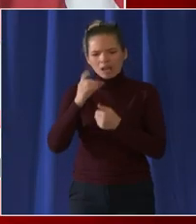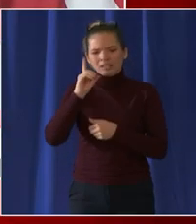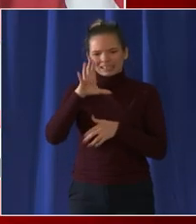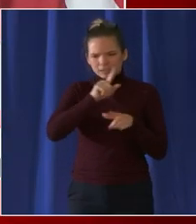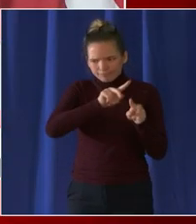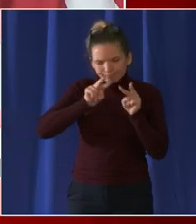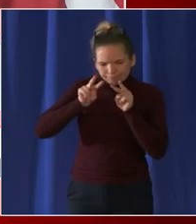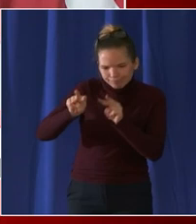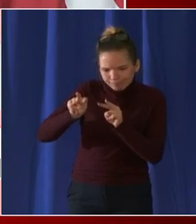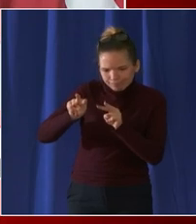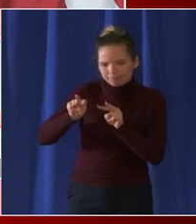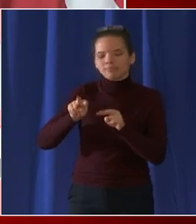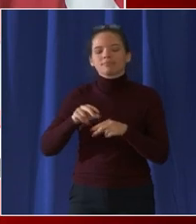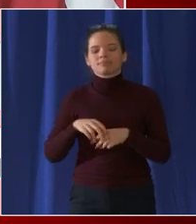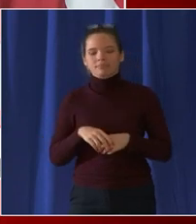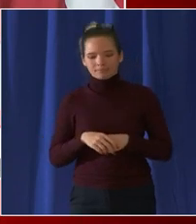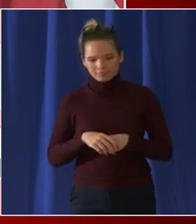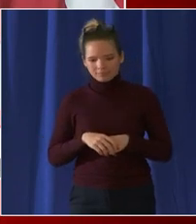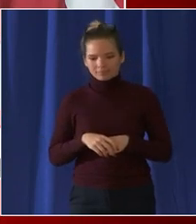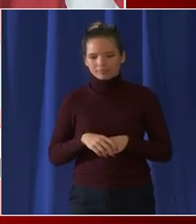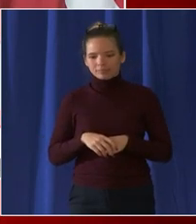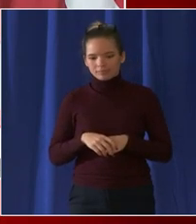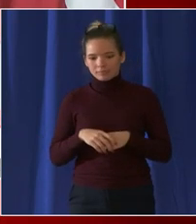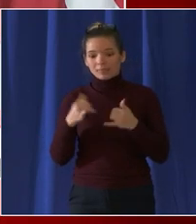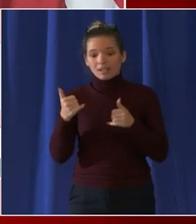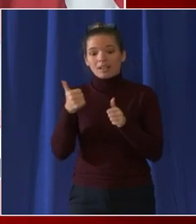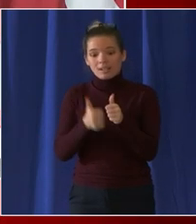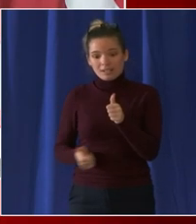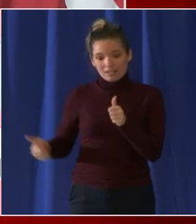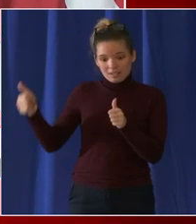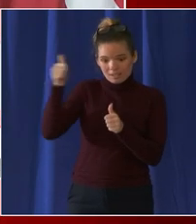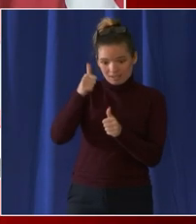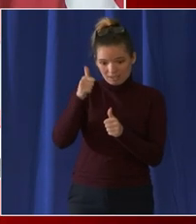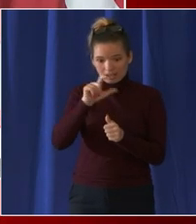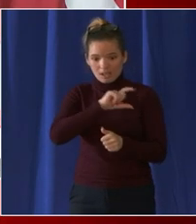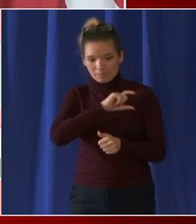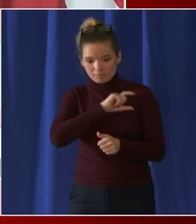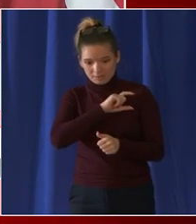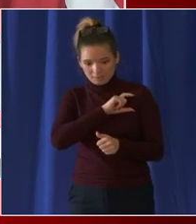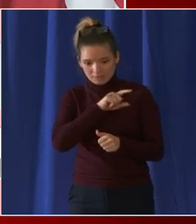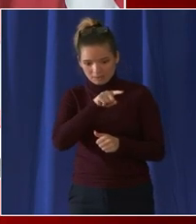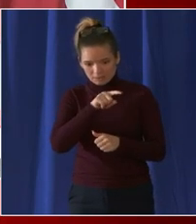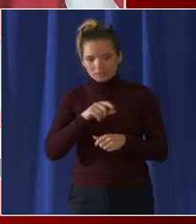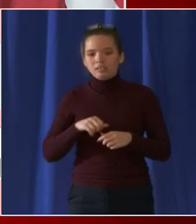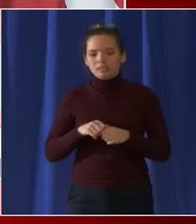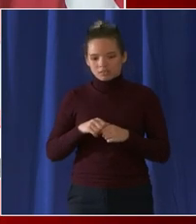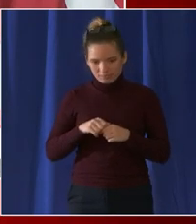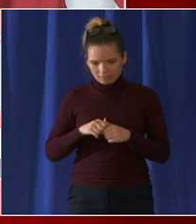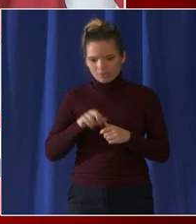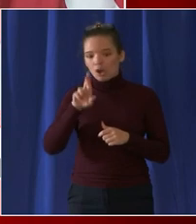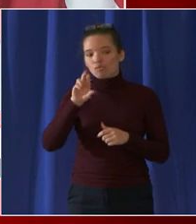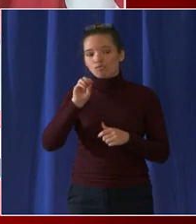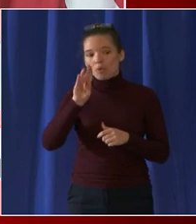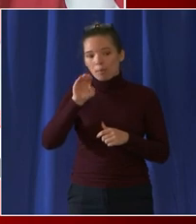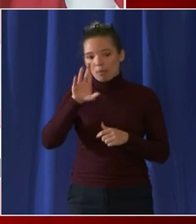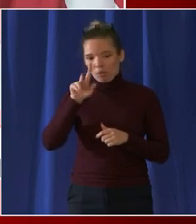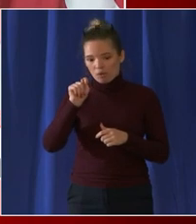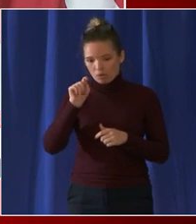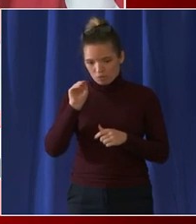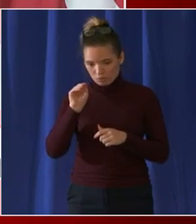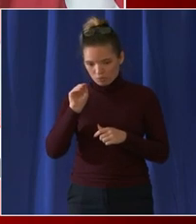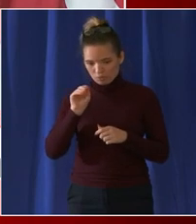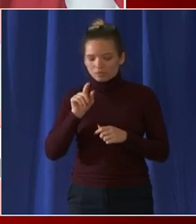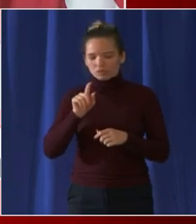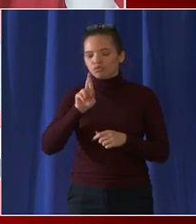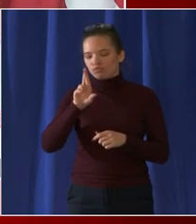joined by the chief of the Metropolitan Police Department Robert Conte the chief of DC Fire and EMS John Donnelly